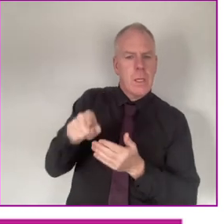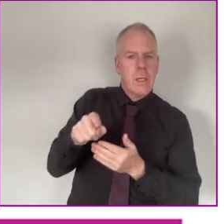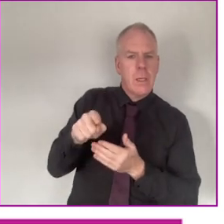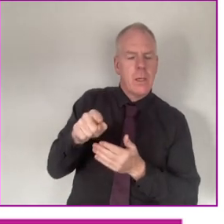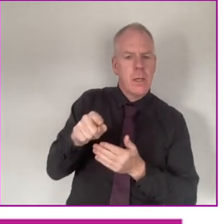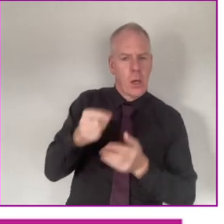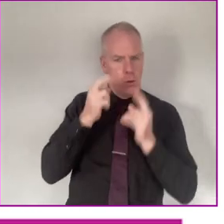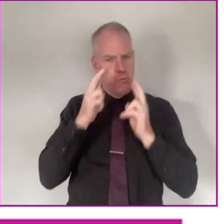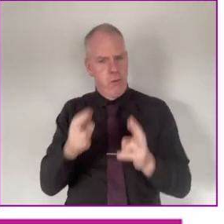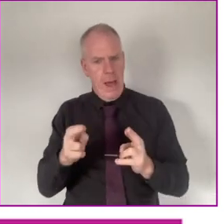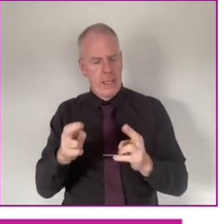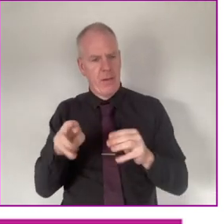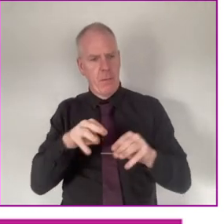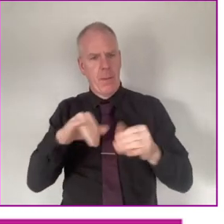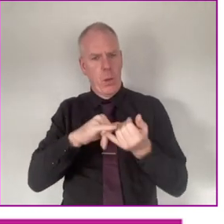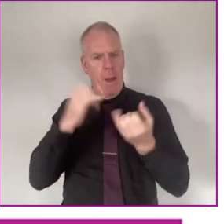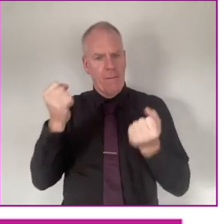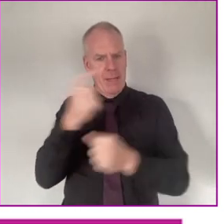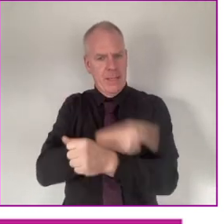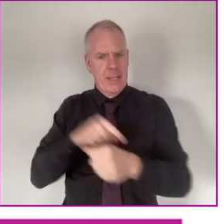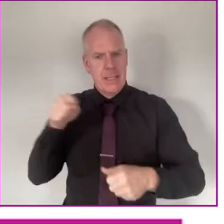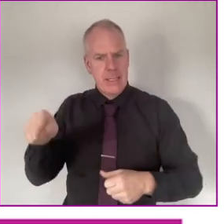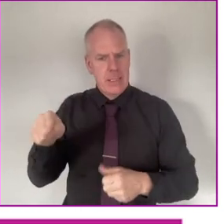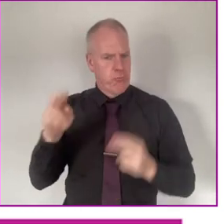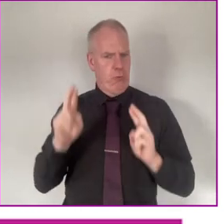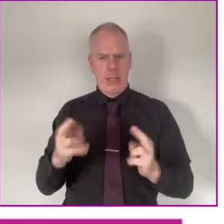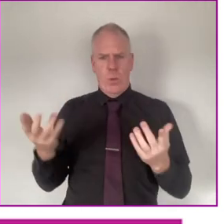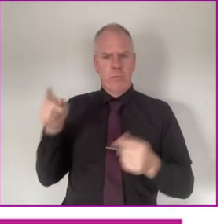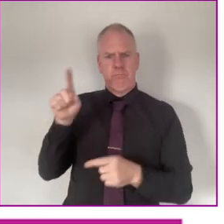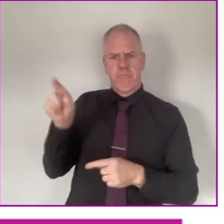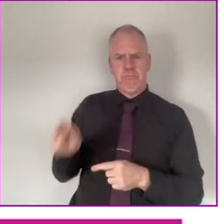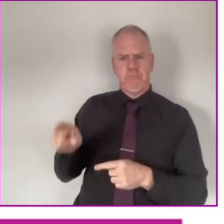and what was the rights of persons with disabilities.